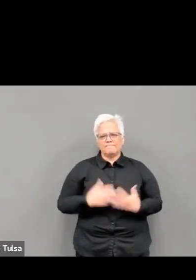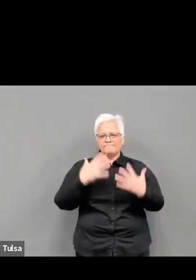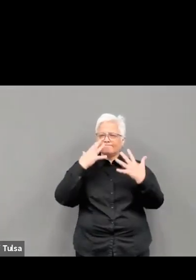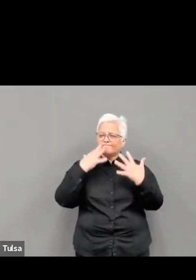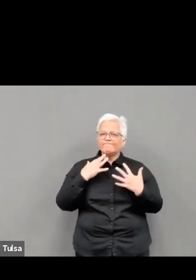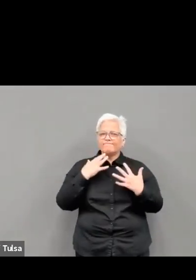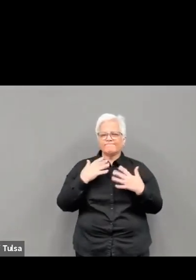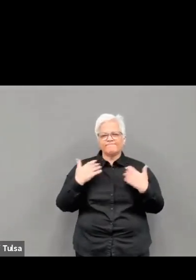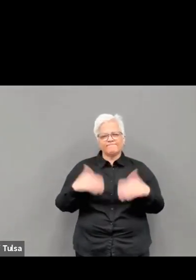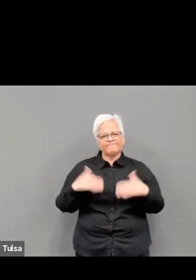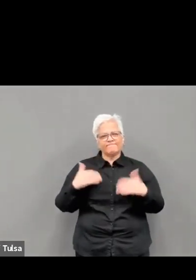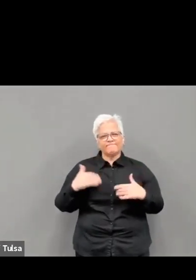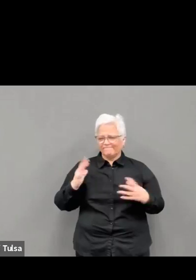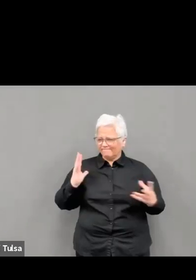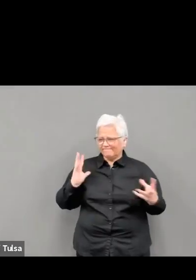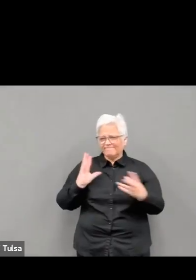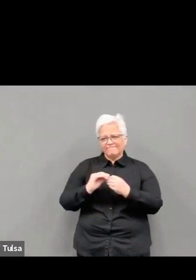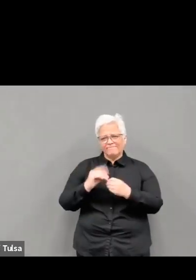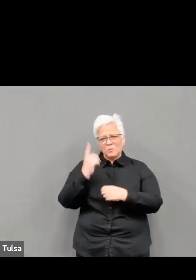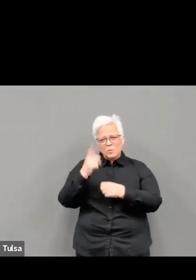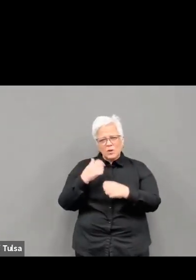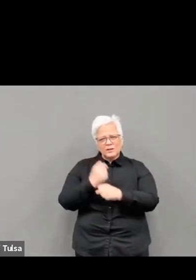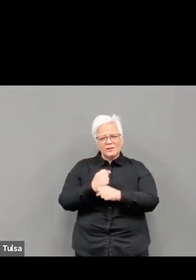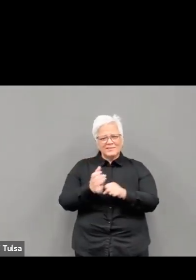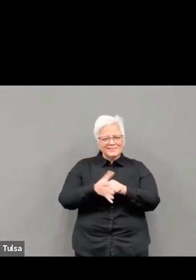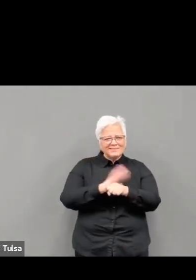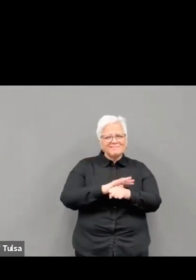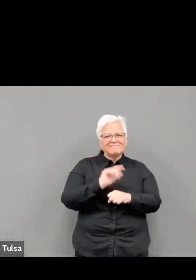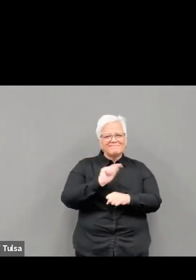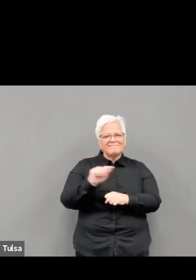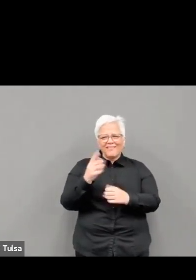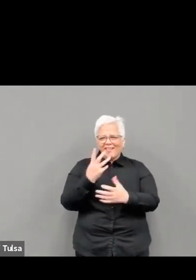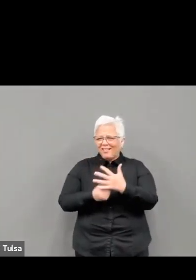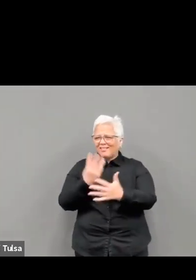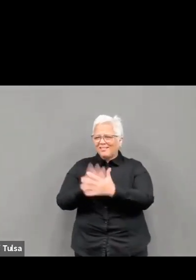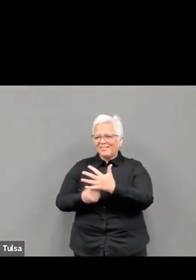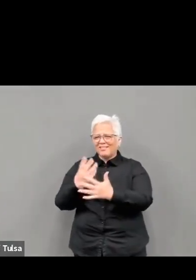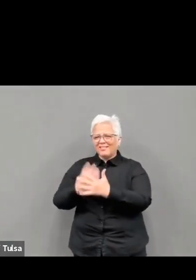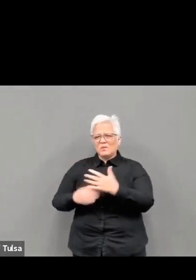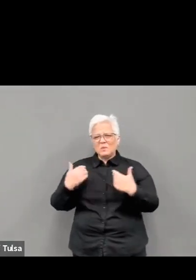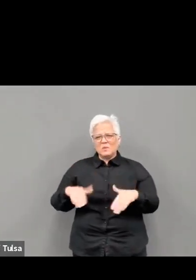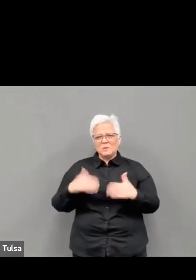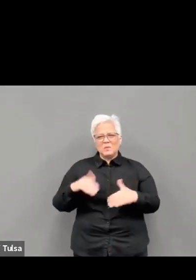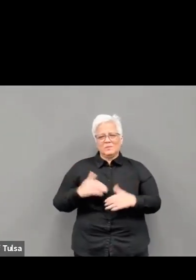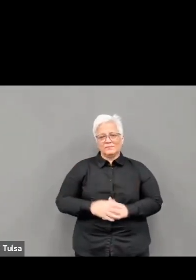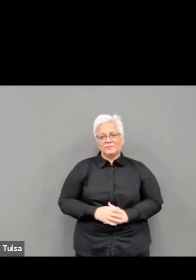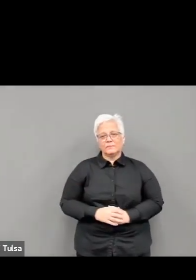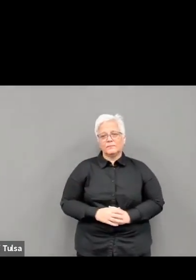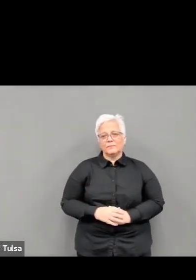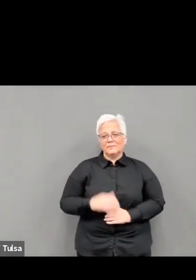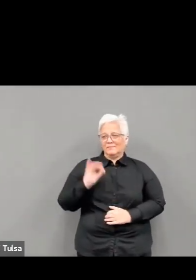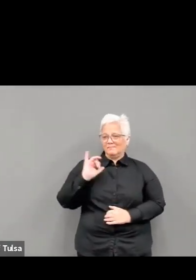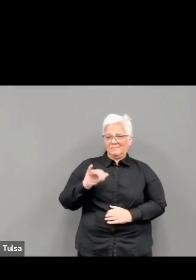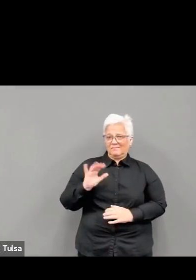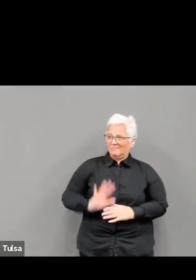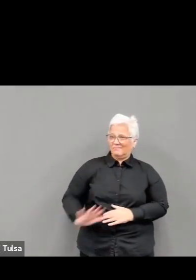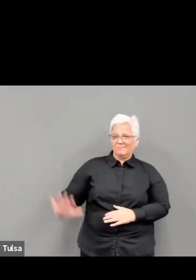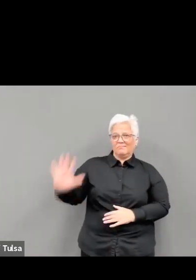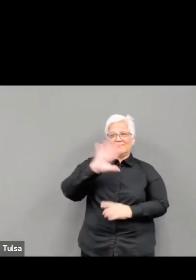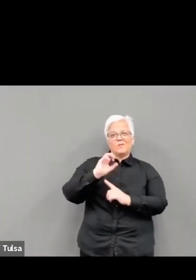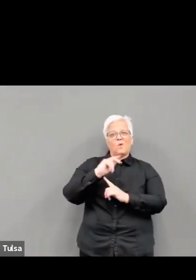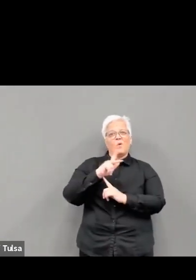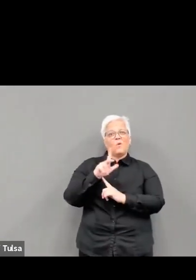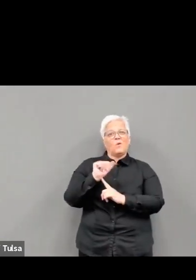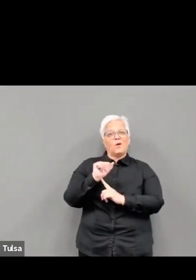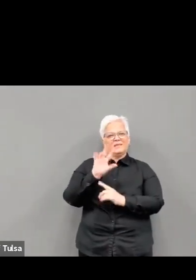from COVID. And remember the more than 7,000 Oklahomans who have died from this terrible disease. This loss has left